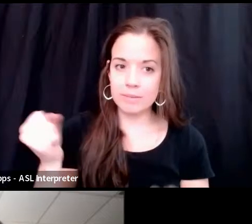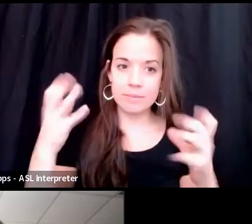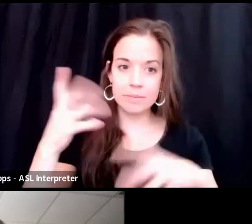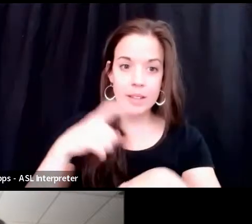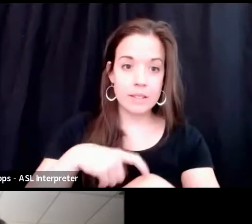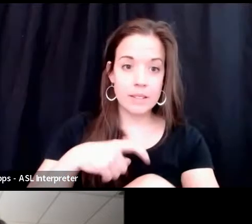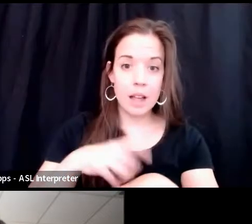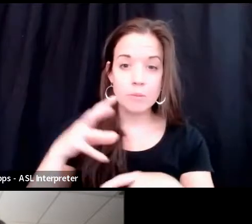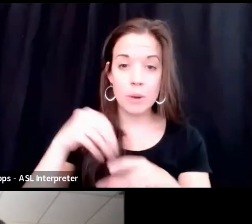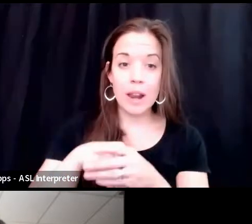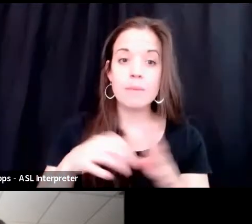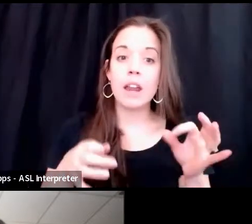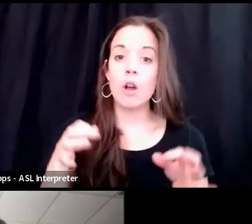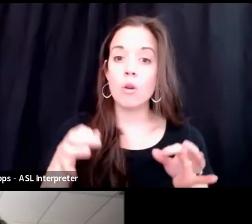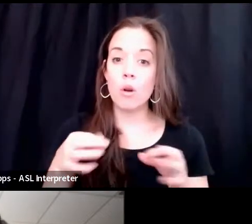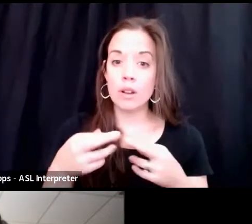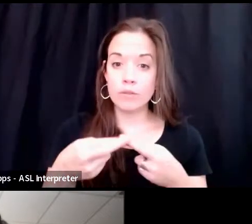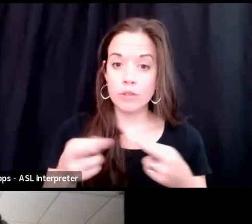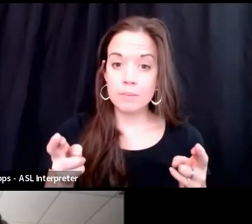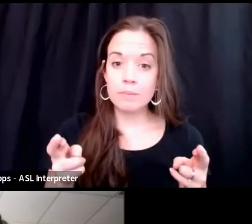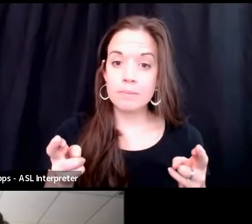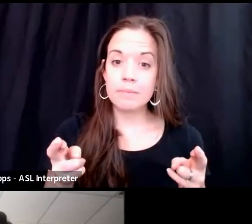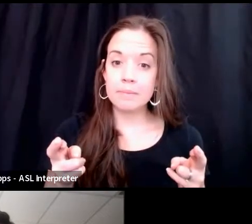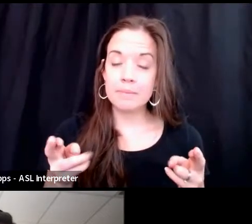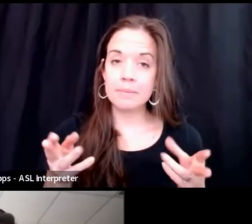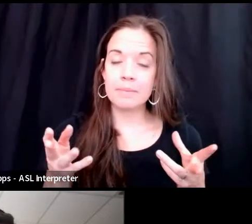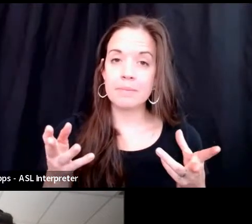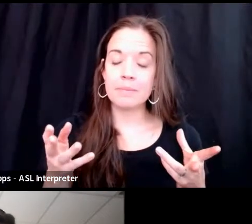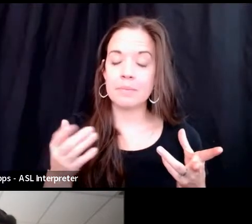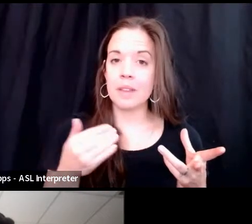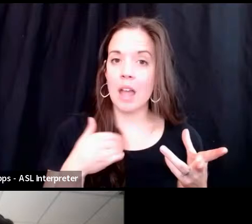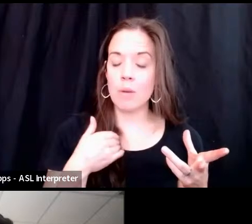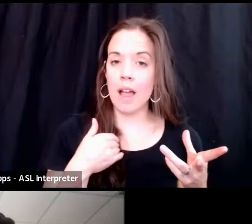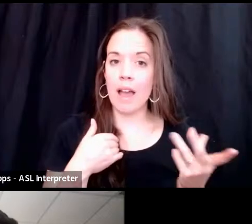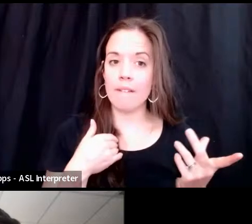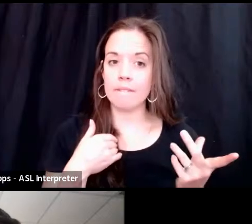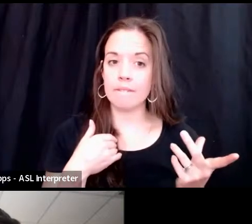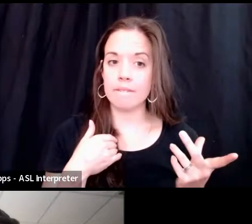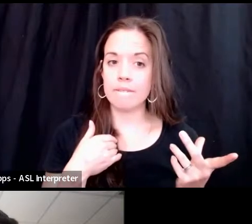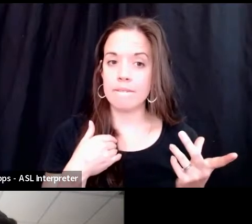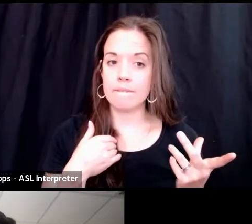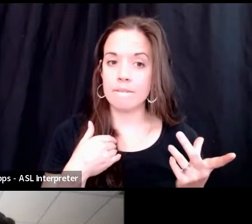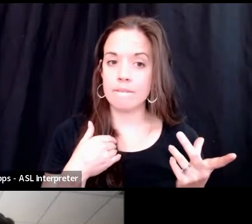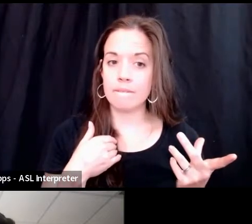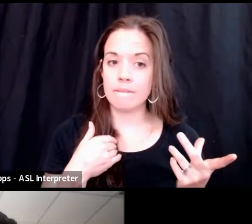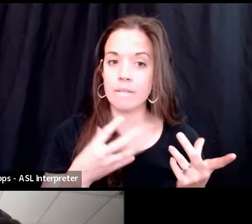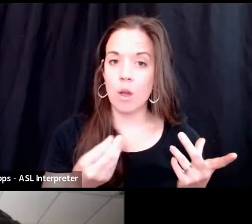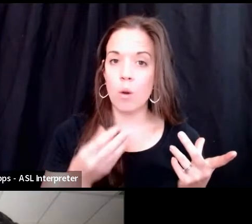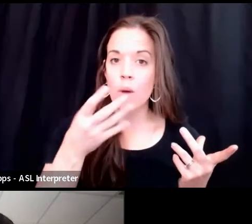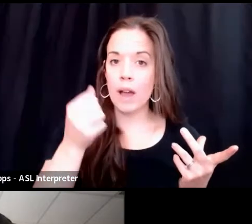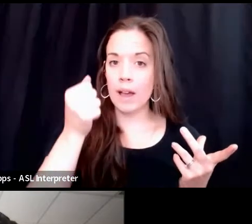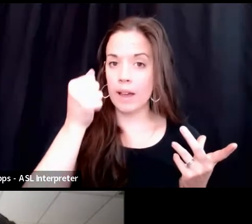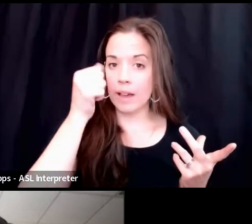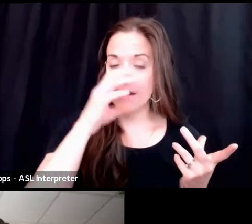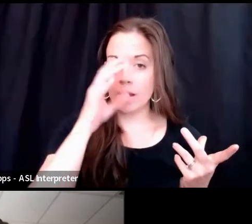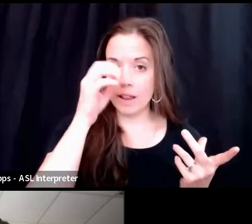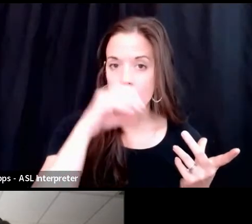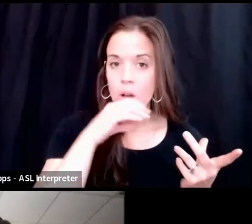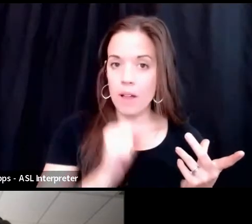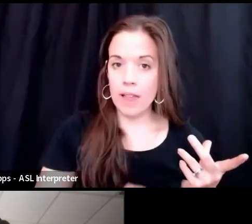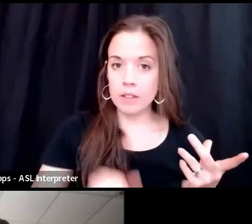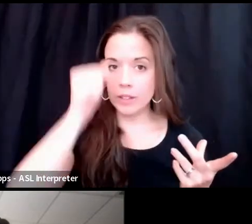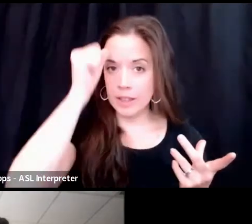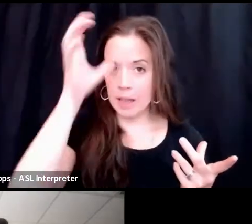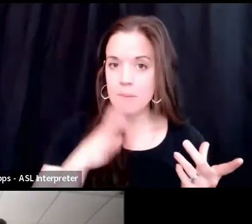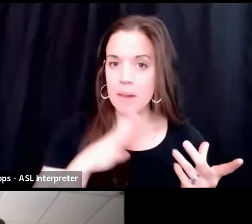I'm in a courtroom, I will have a white elderly male attorney interrupt me. And